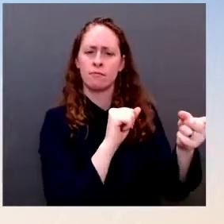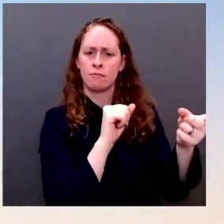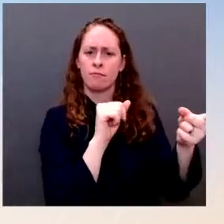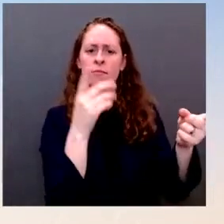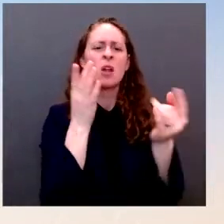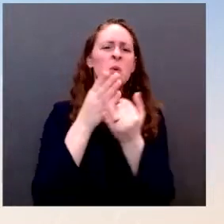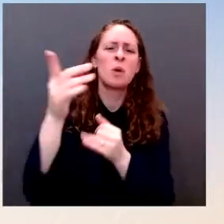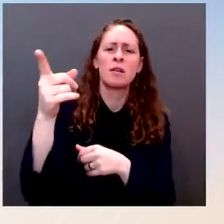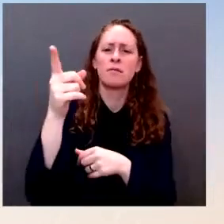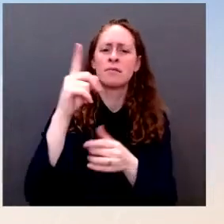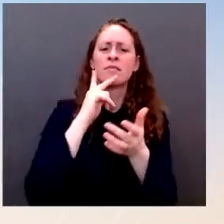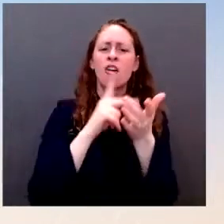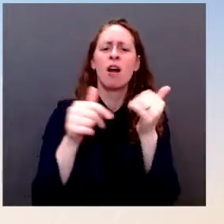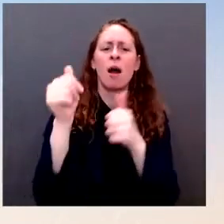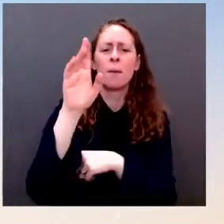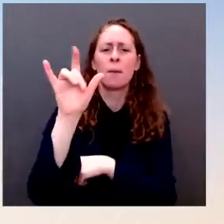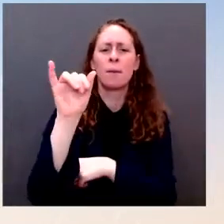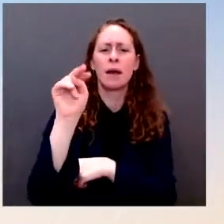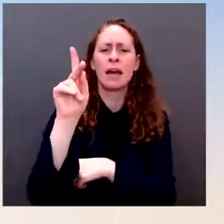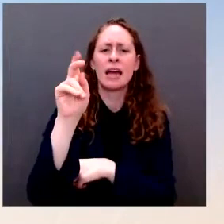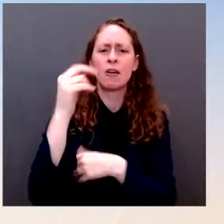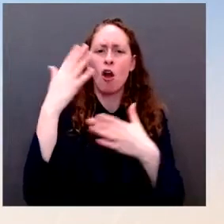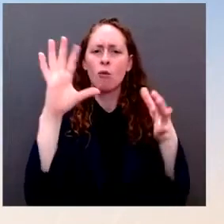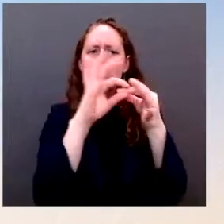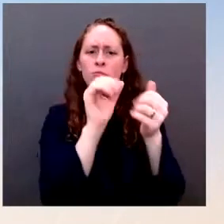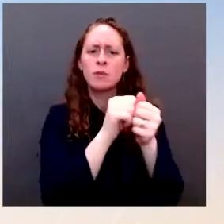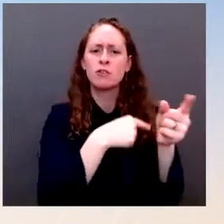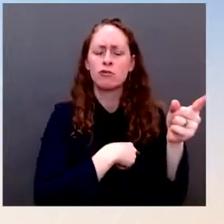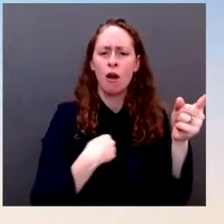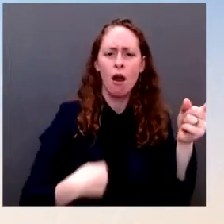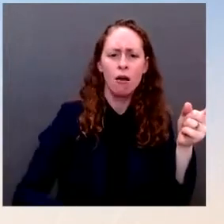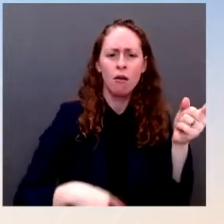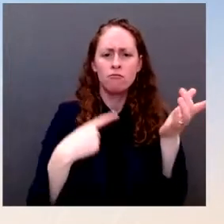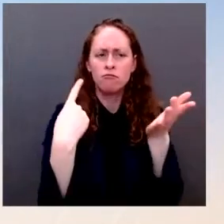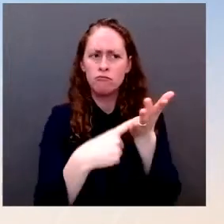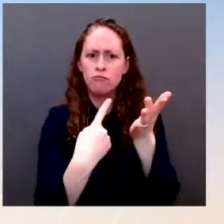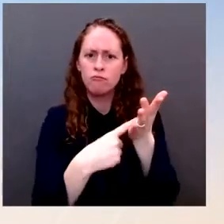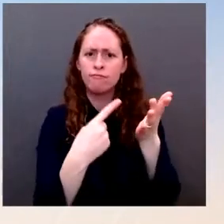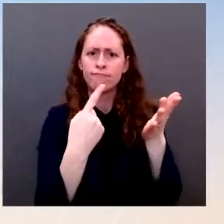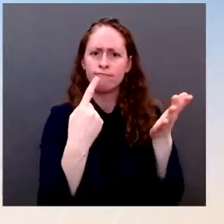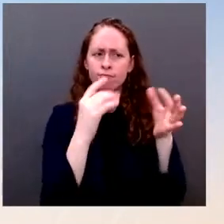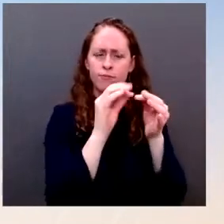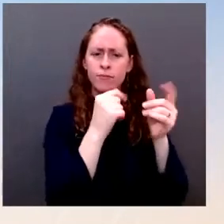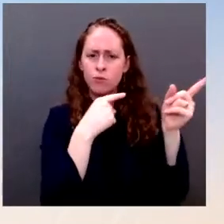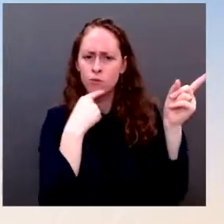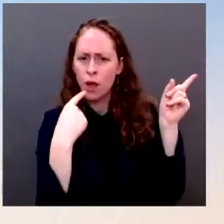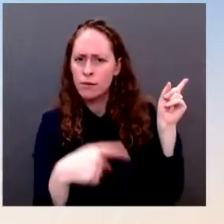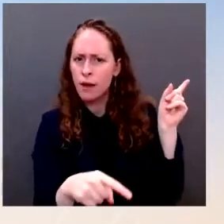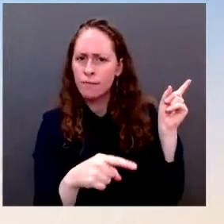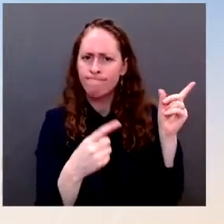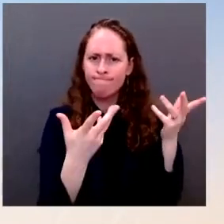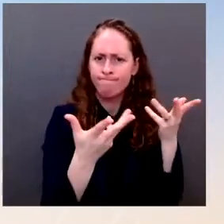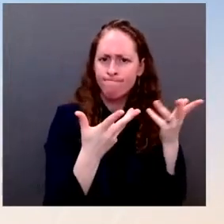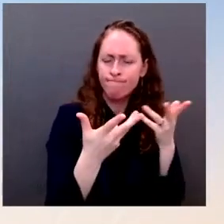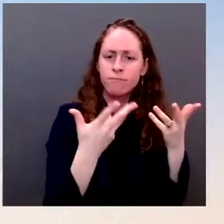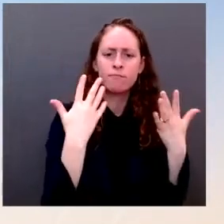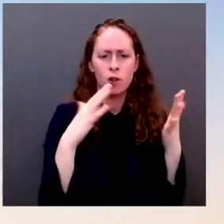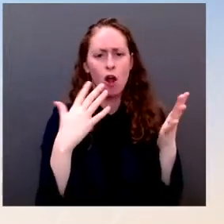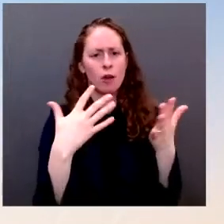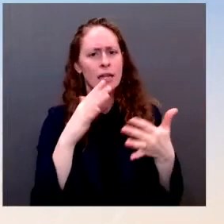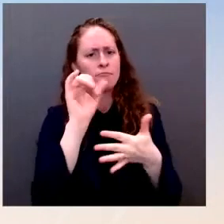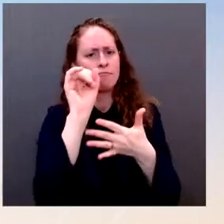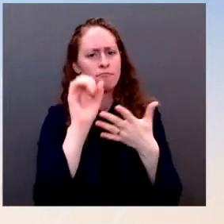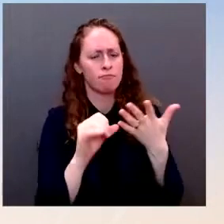agra- aggression against Ukraine, and conveyed that de-escalation and diplomacy are the responsible way forward. We've also